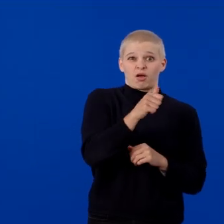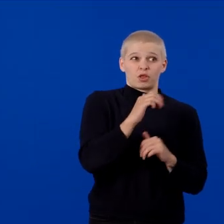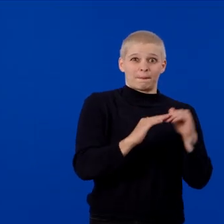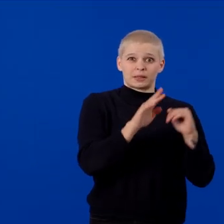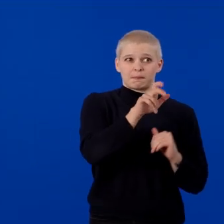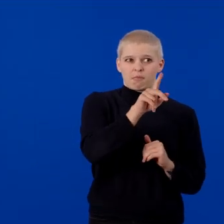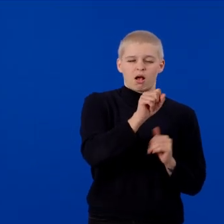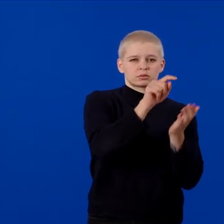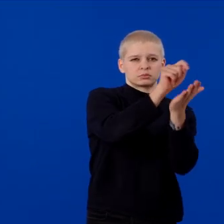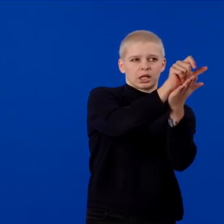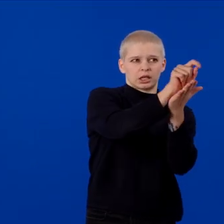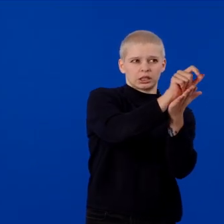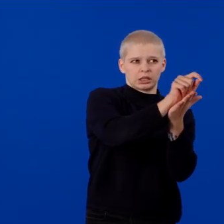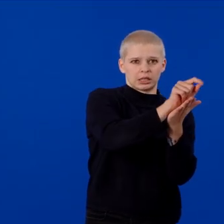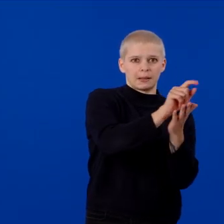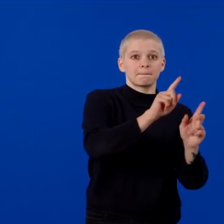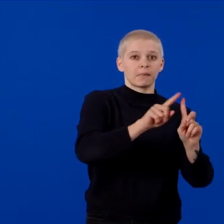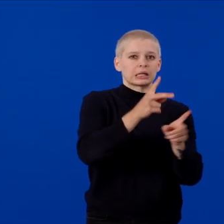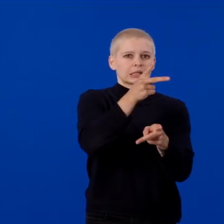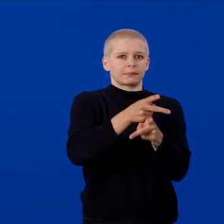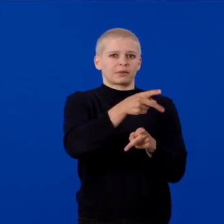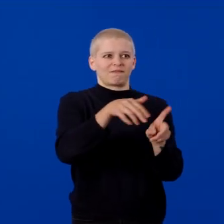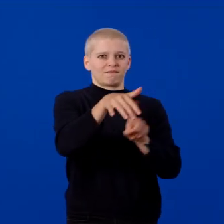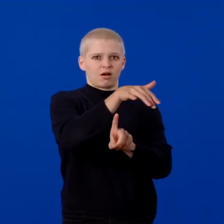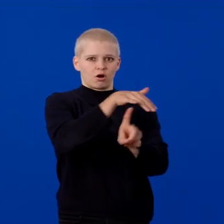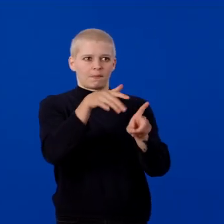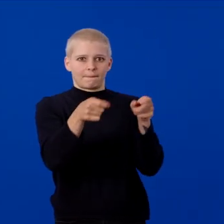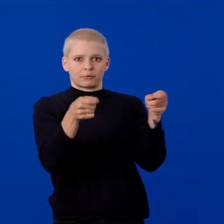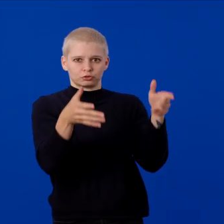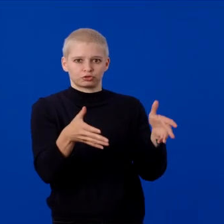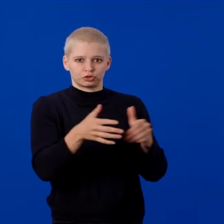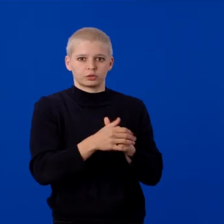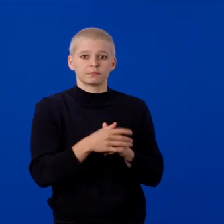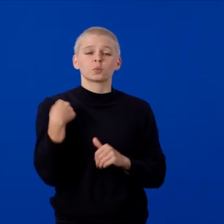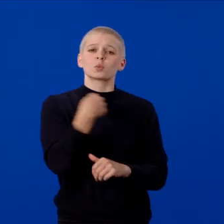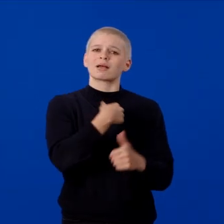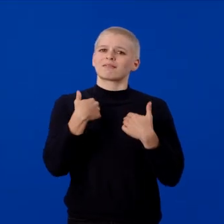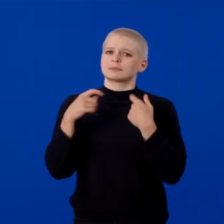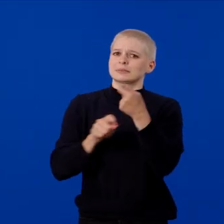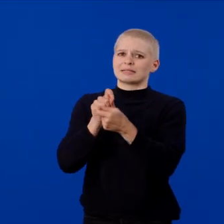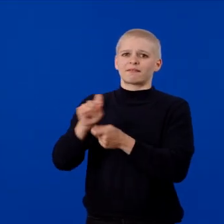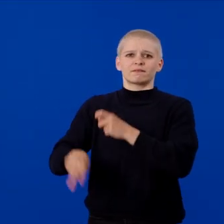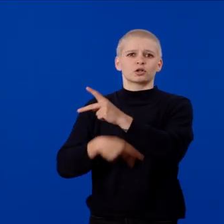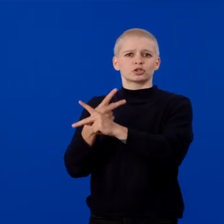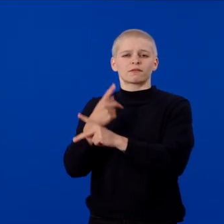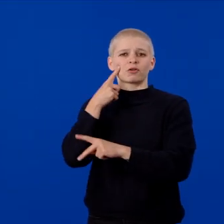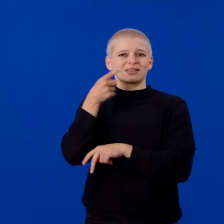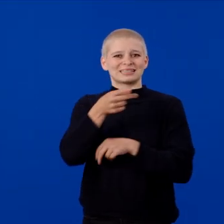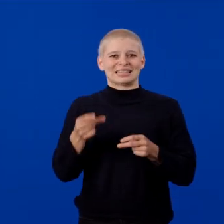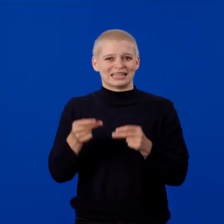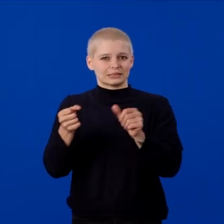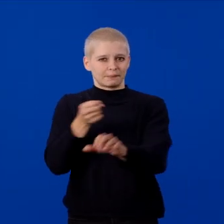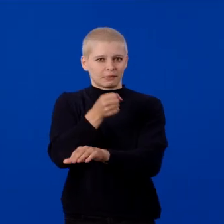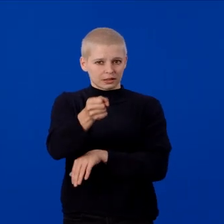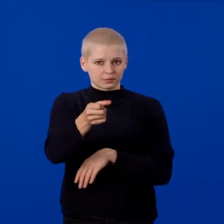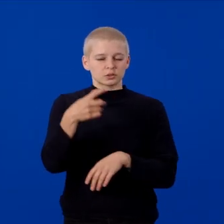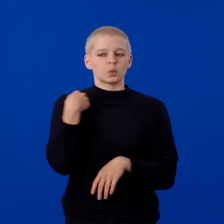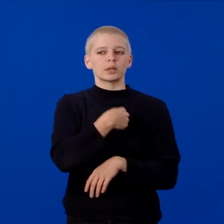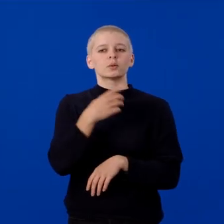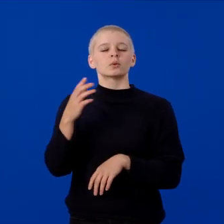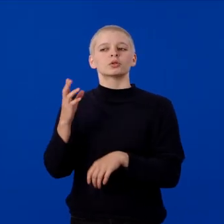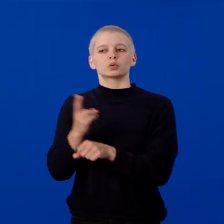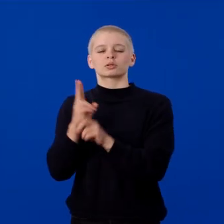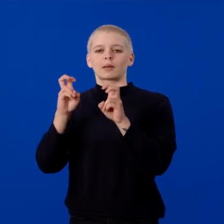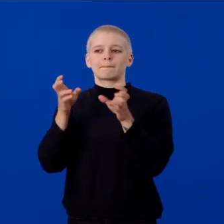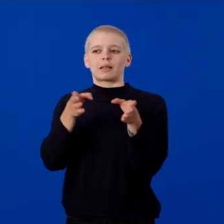except for the Environment Rate Cast Manager. And since we have a custom version of the Instant Content Placement called Plan Placement Robot